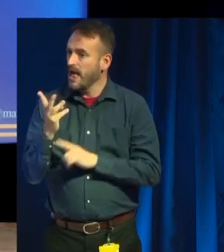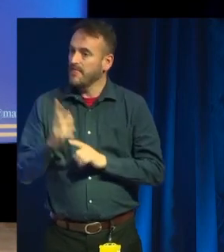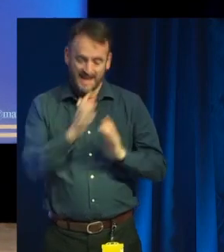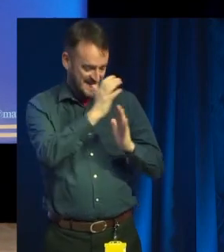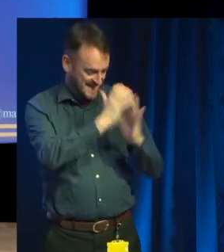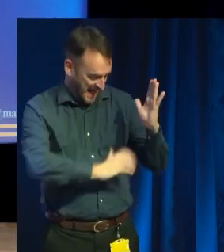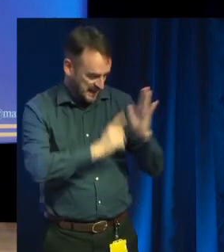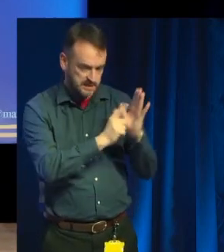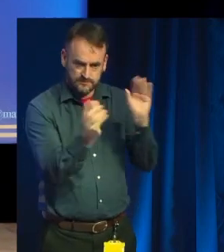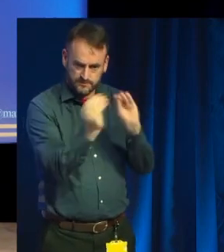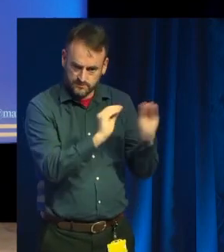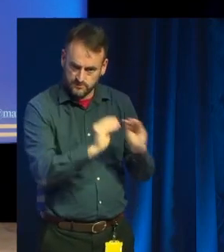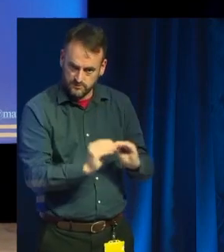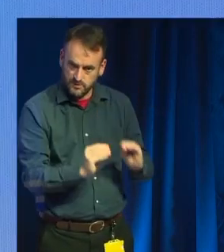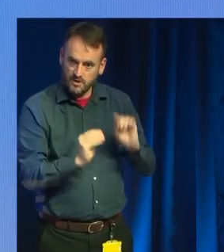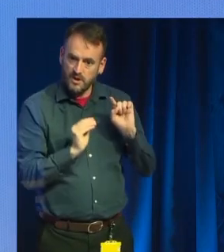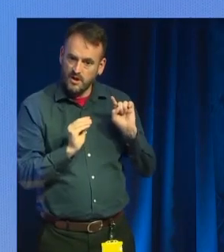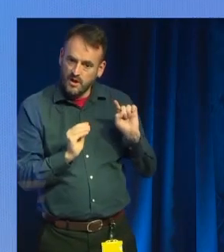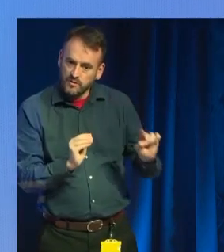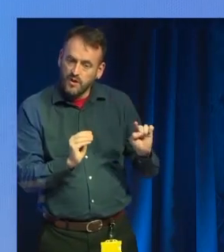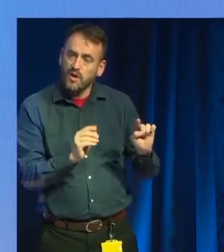particular voices would actually sound correct.